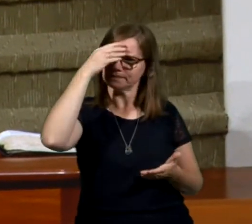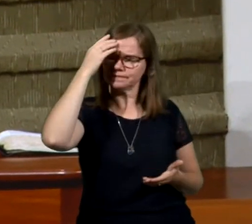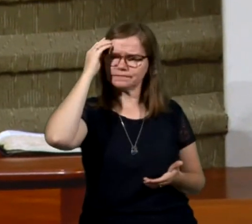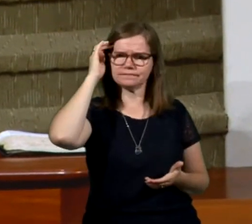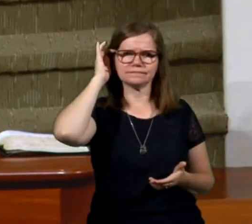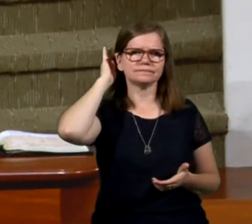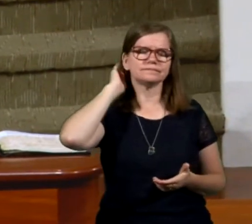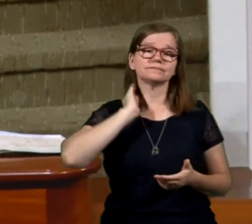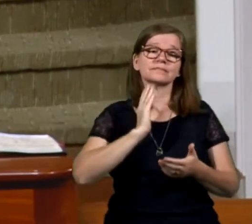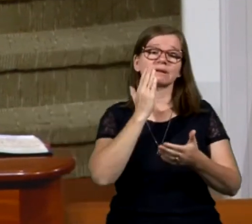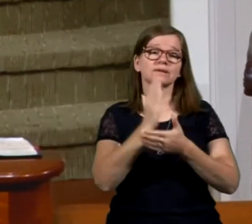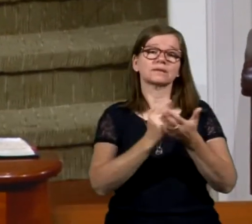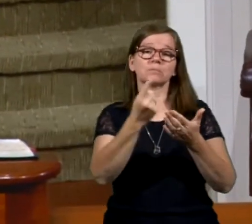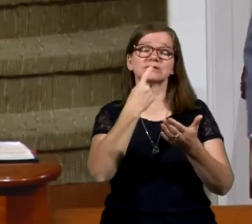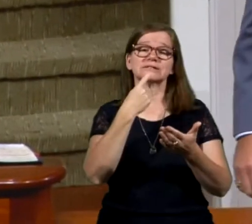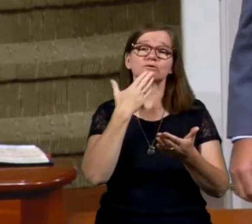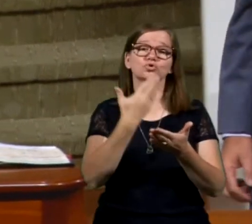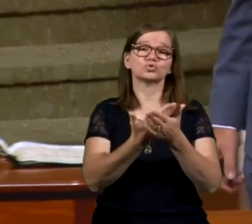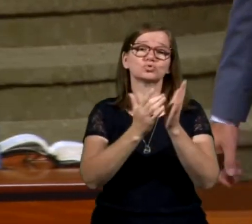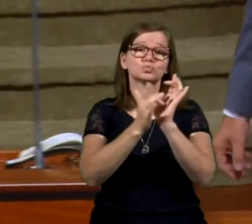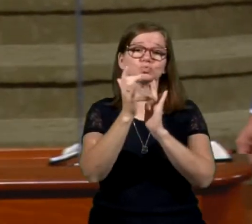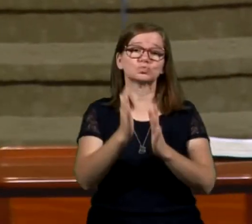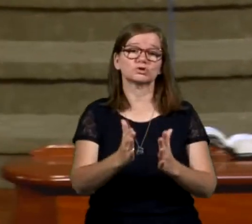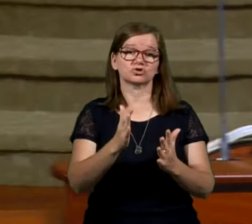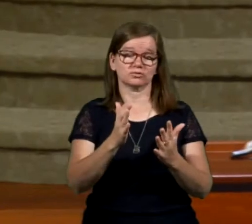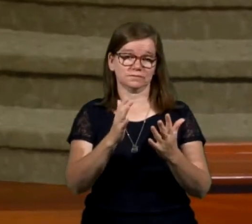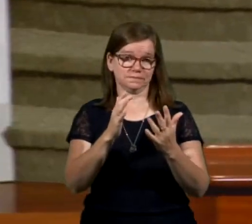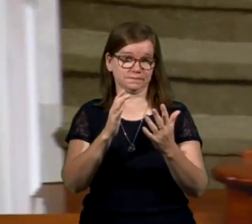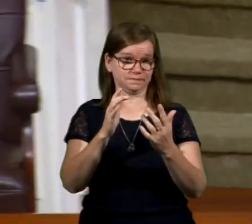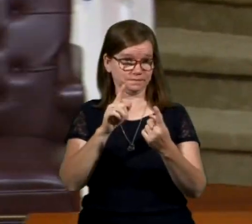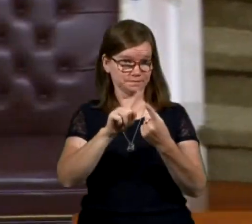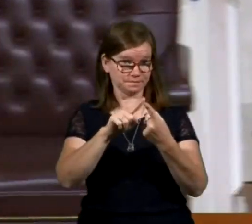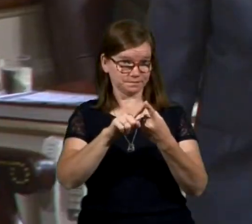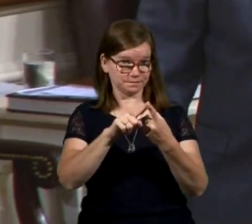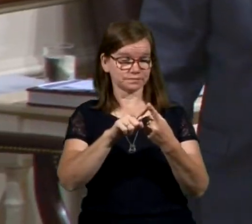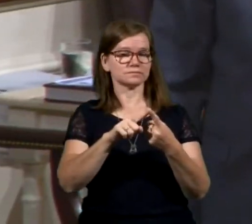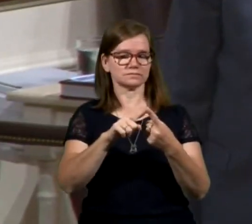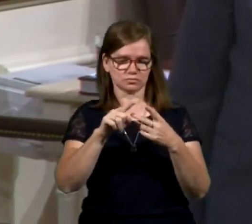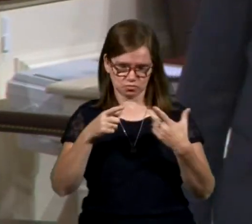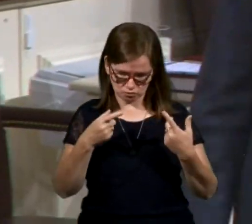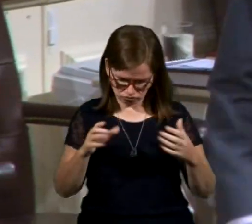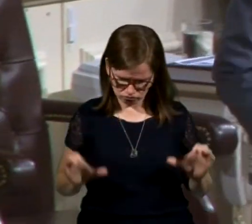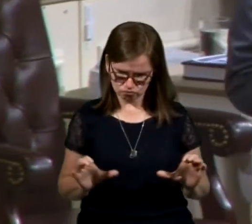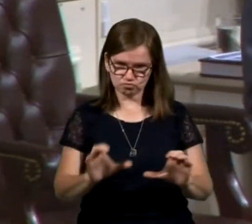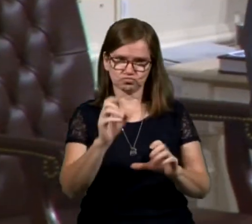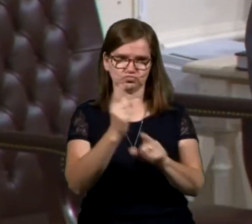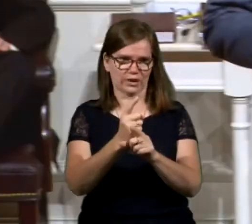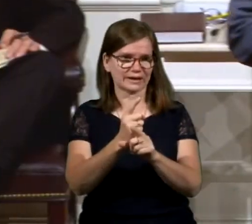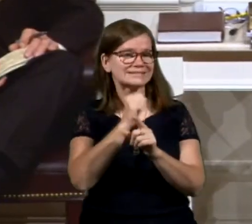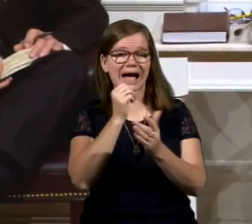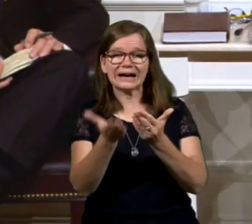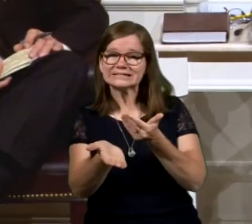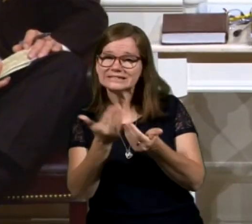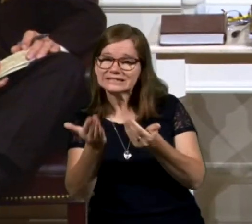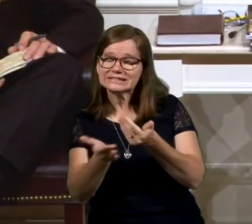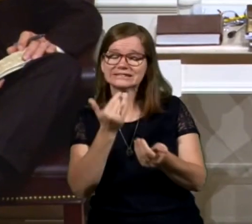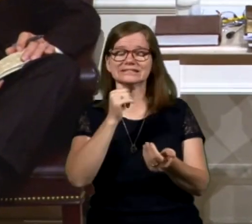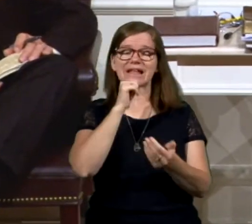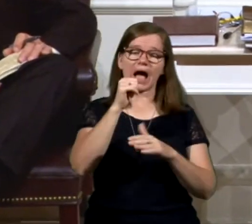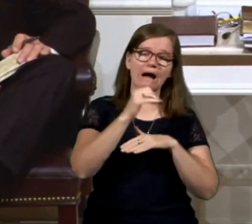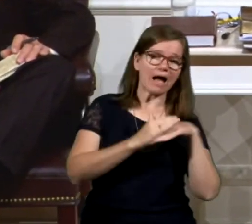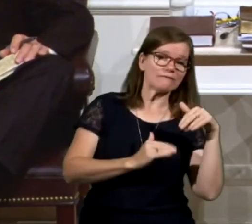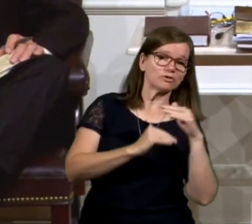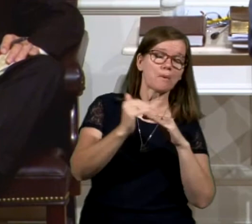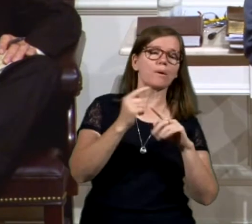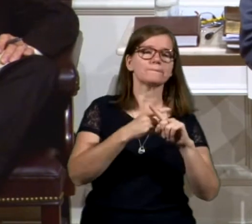You know, someone said of good Christians, they're, number one, they're concentrated on doing and committed to do what is right. Not what's easy, not what's convenient, not what's comfortable,